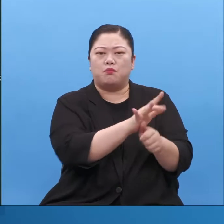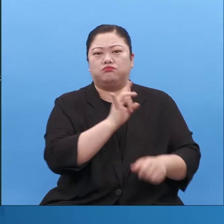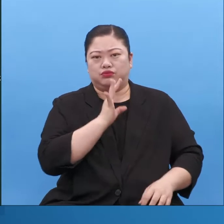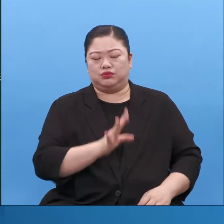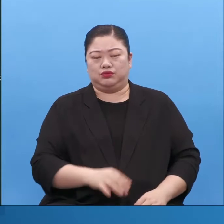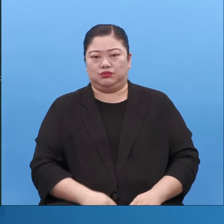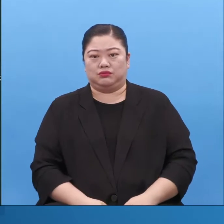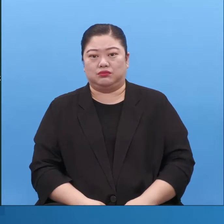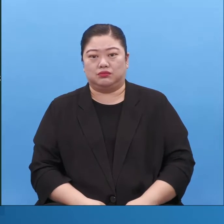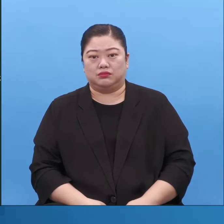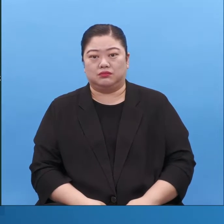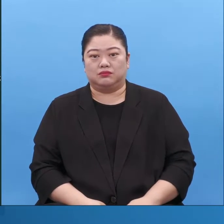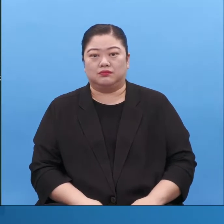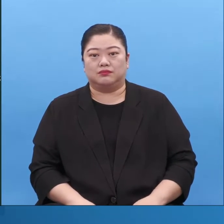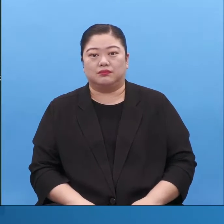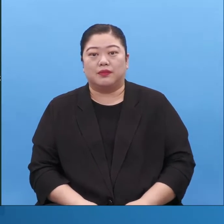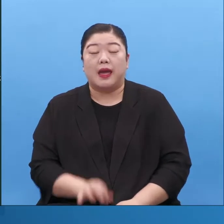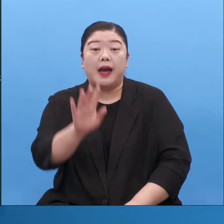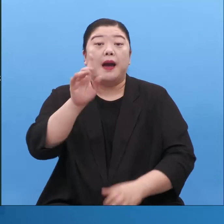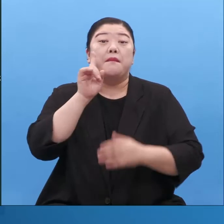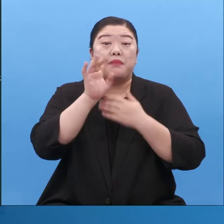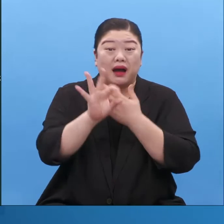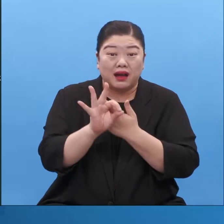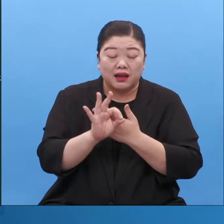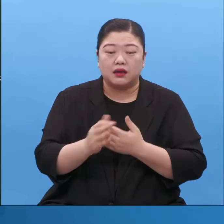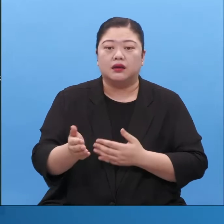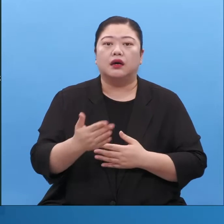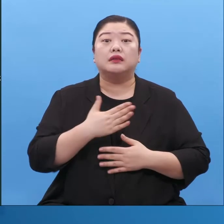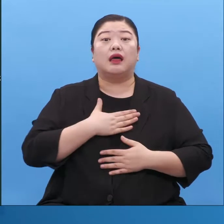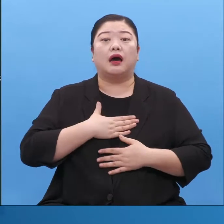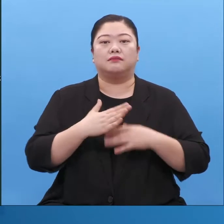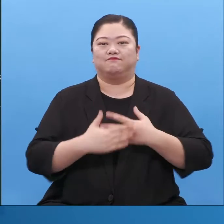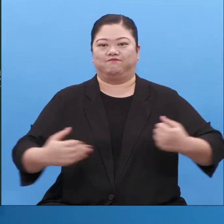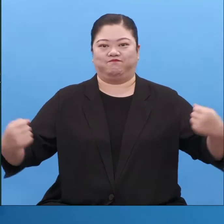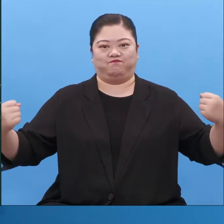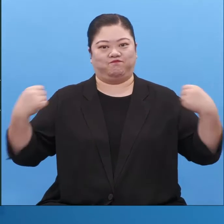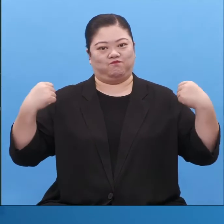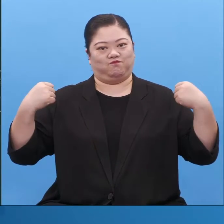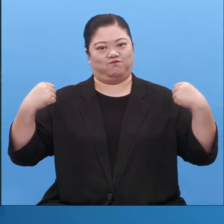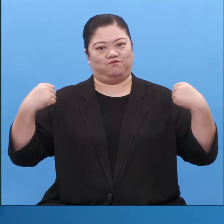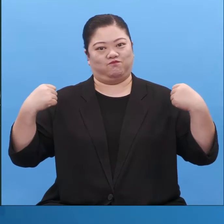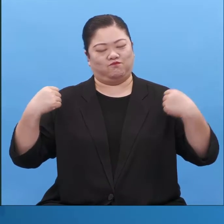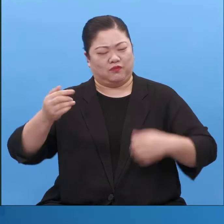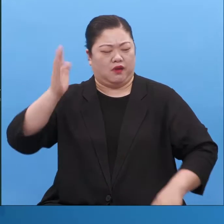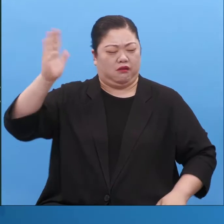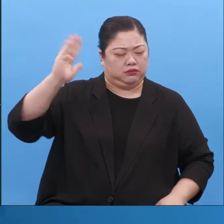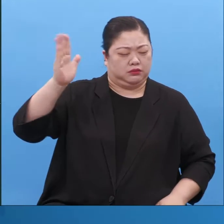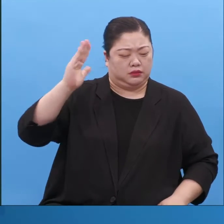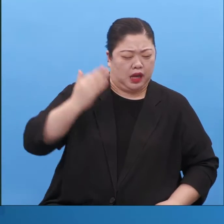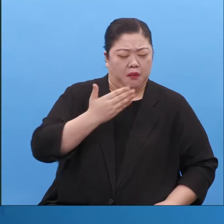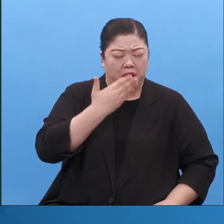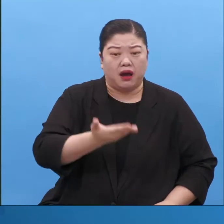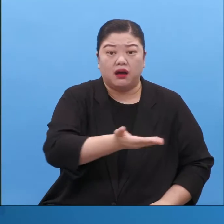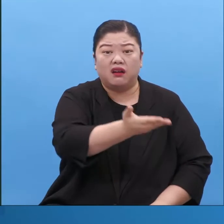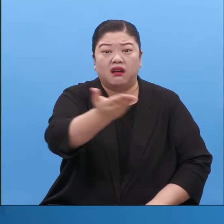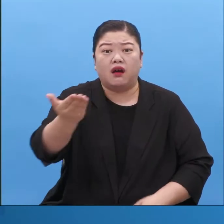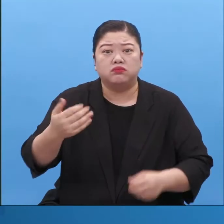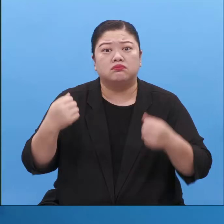that what's the use if I'm so healthy that after all you pass on I live to the age of 500. That's meaningless. It is finished.